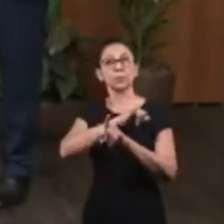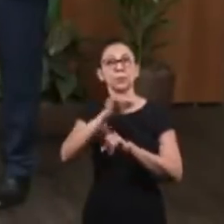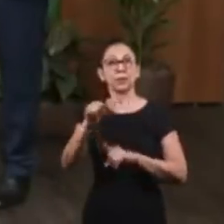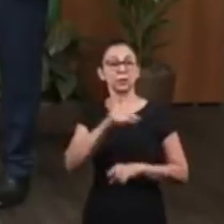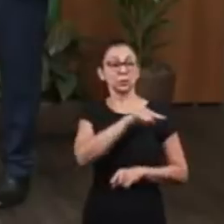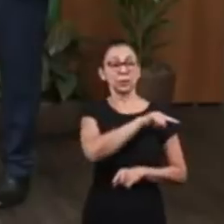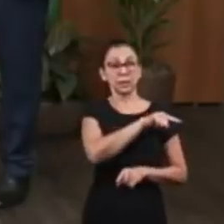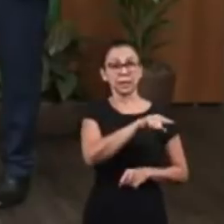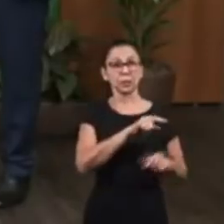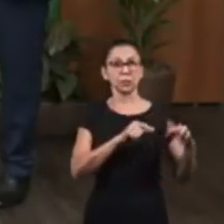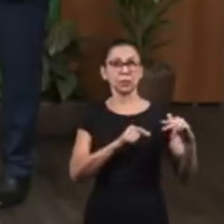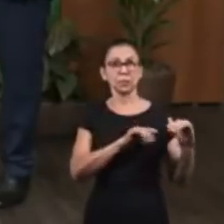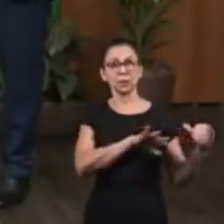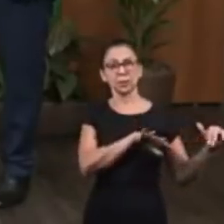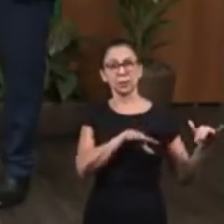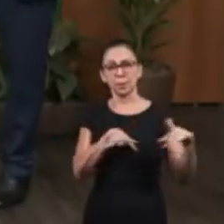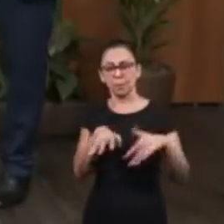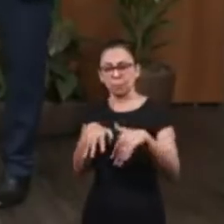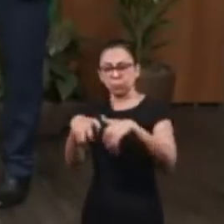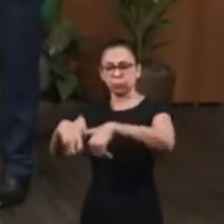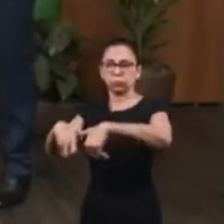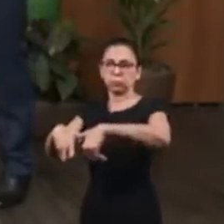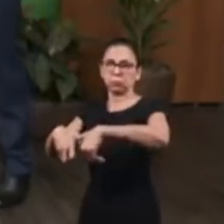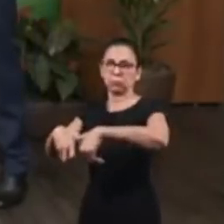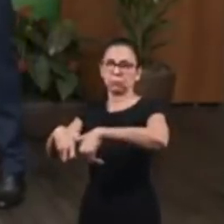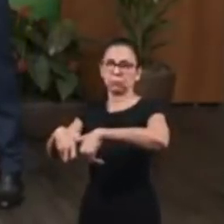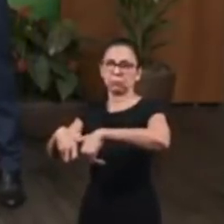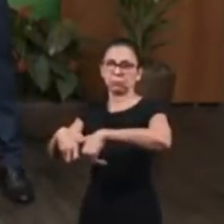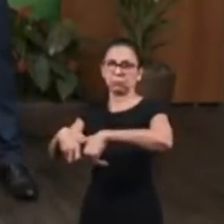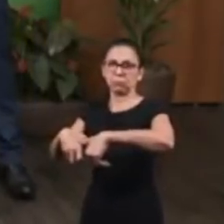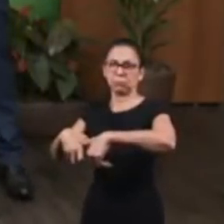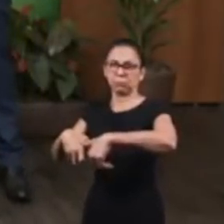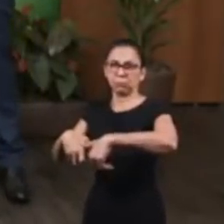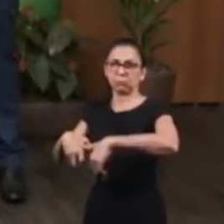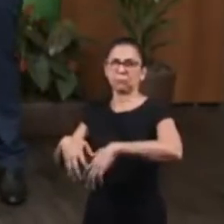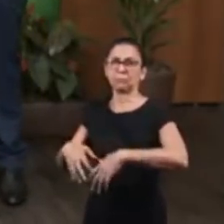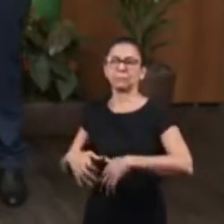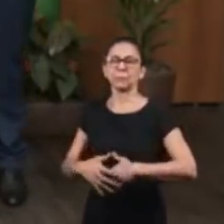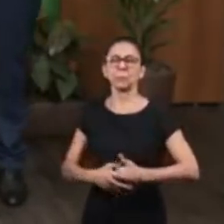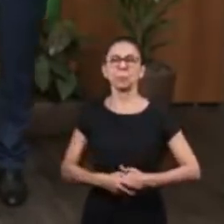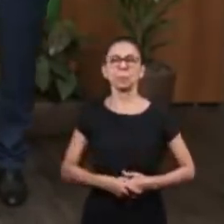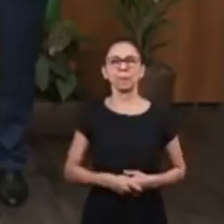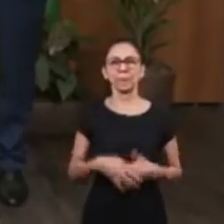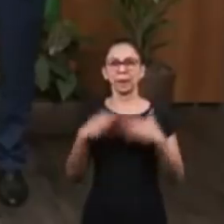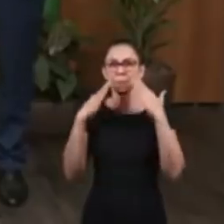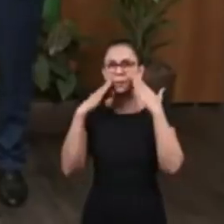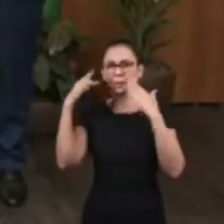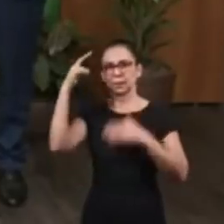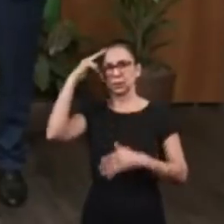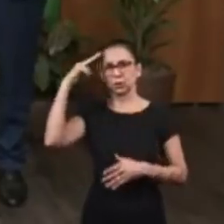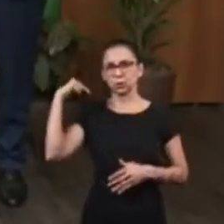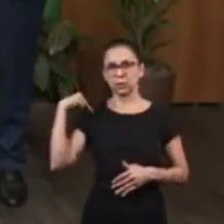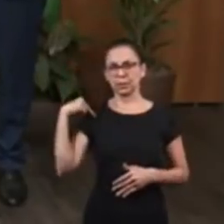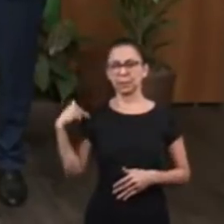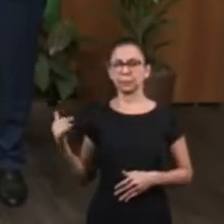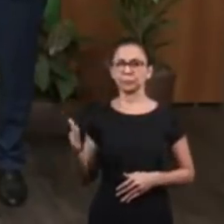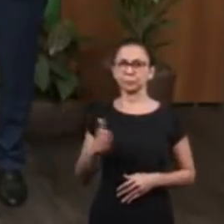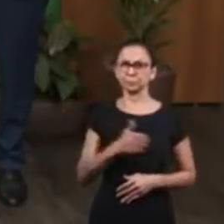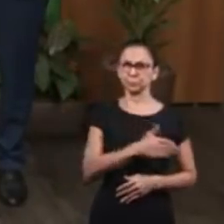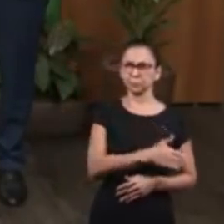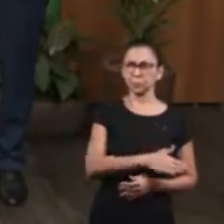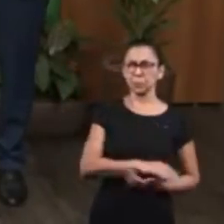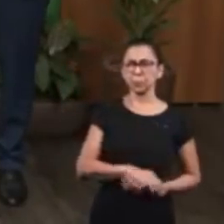man. Dreams that were prophetically showing that his brothers would bow down before Joseph. However,